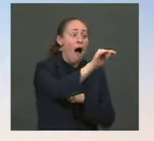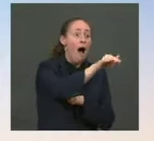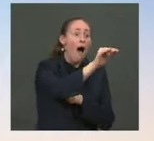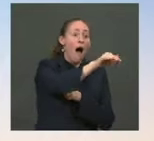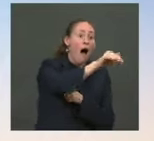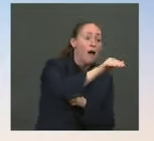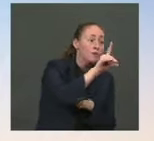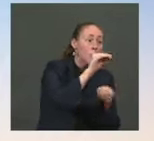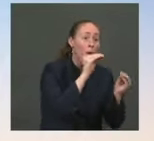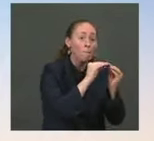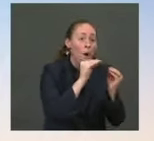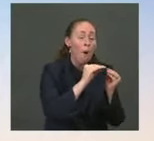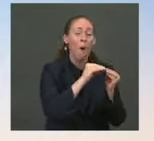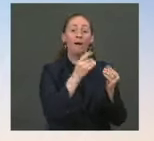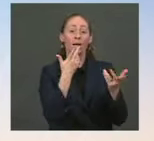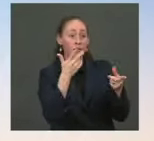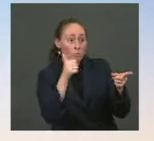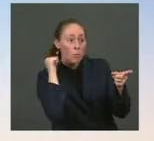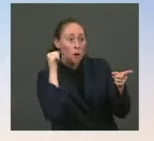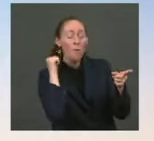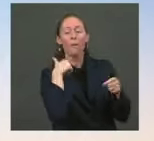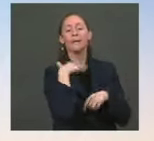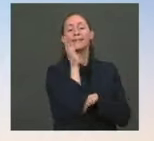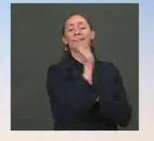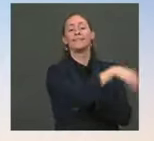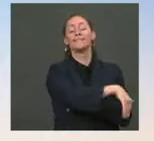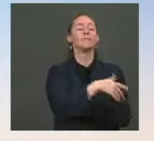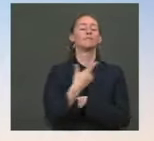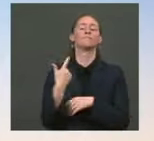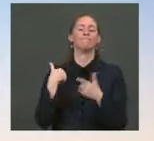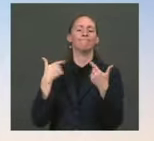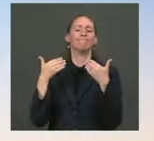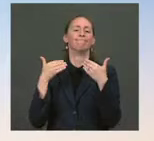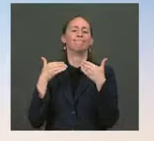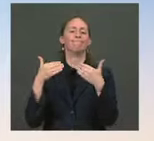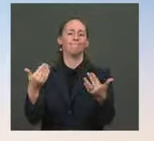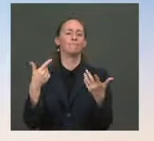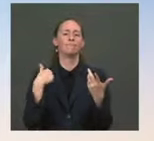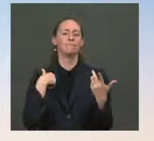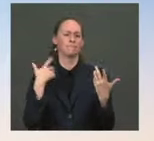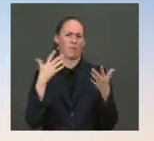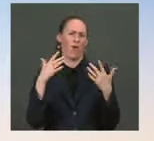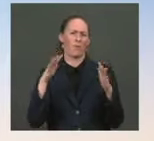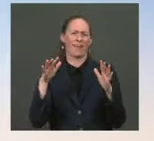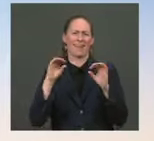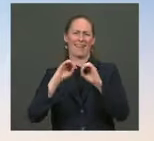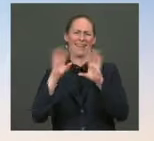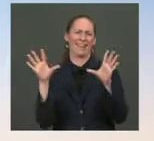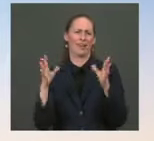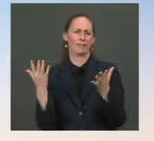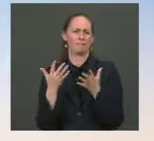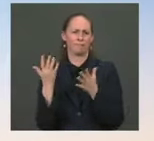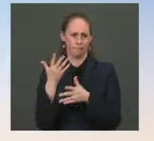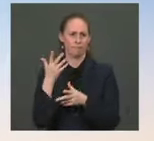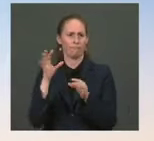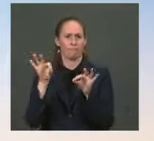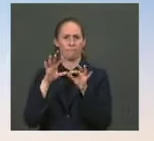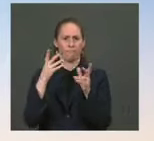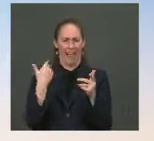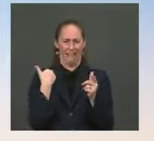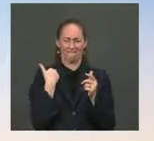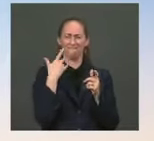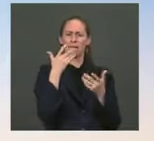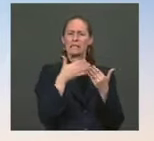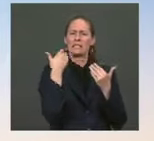to do exactly that. The point I'm making is that there is a very clear, the least risky option here that can